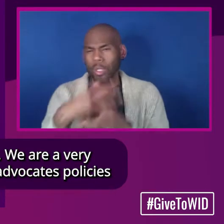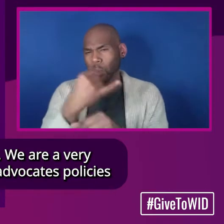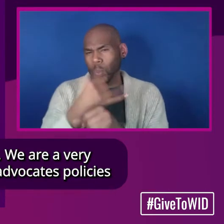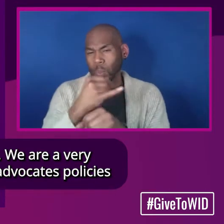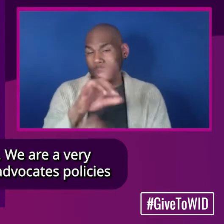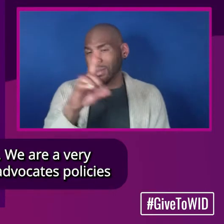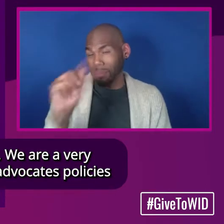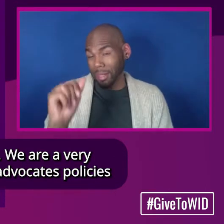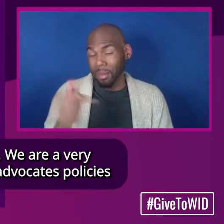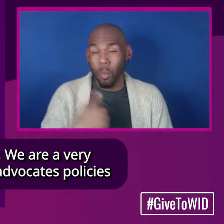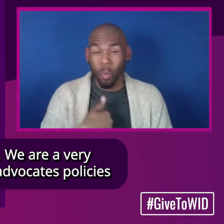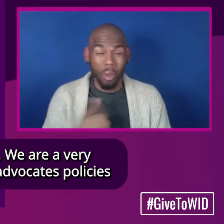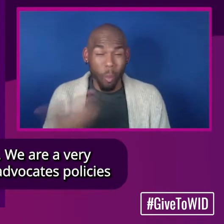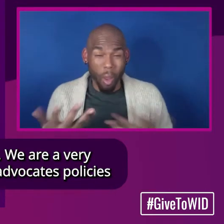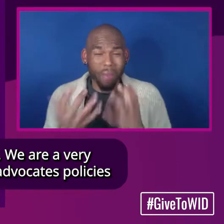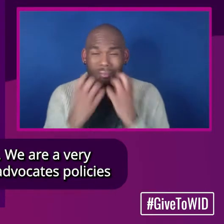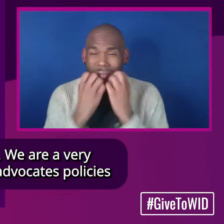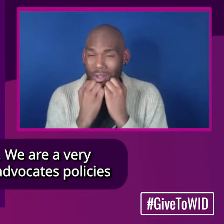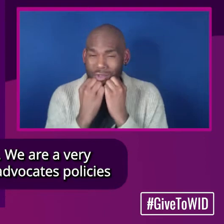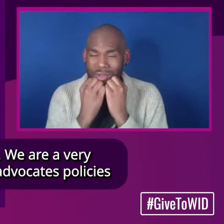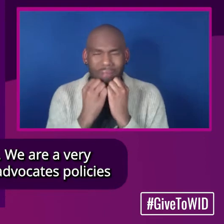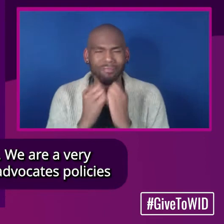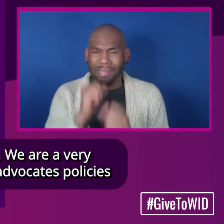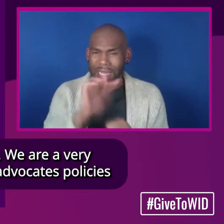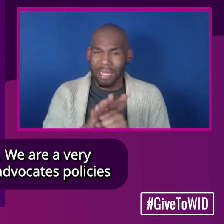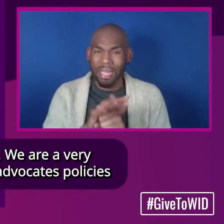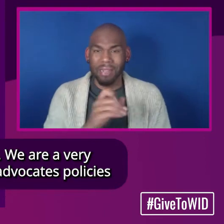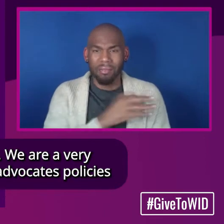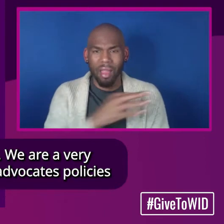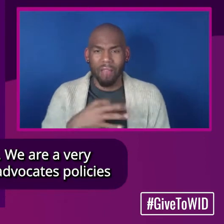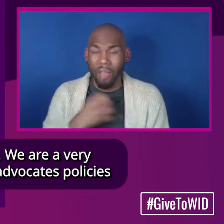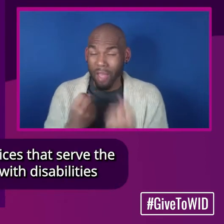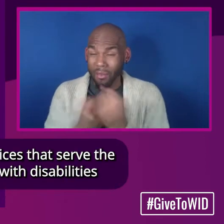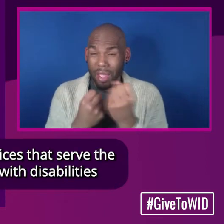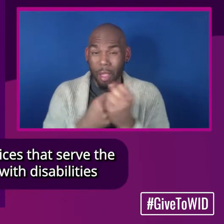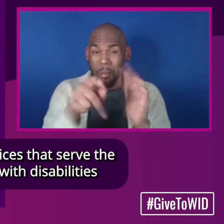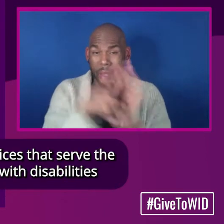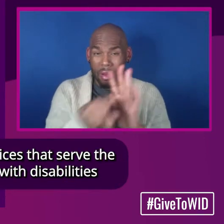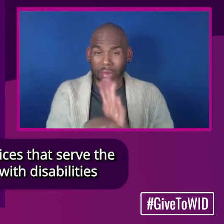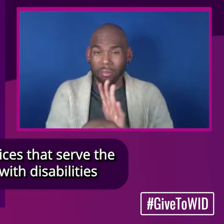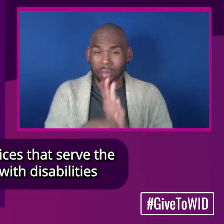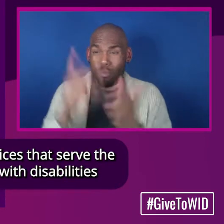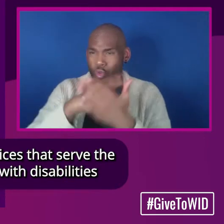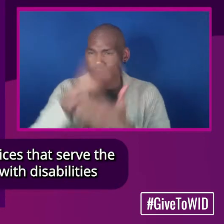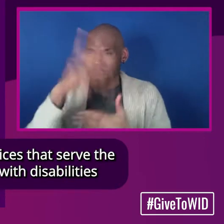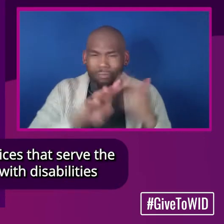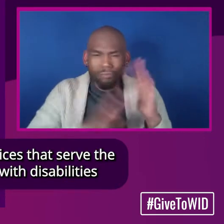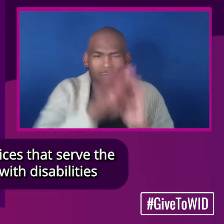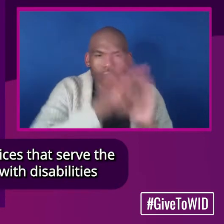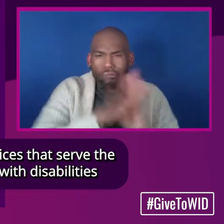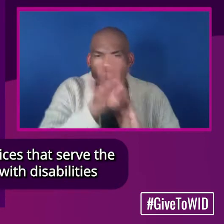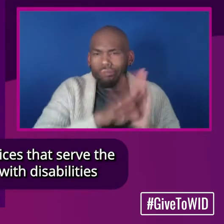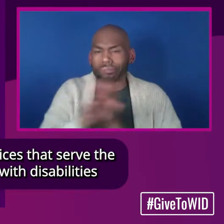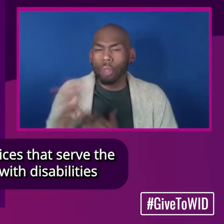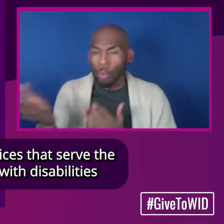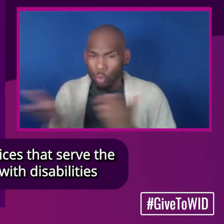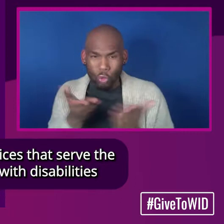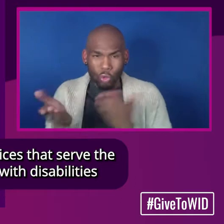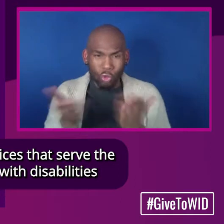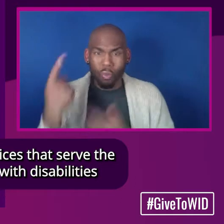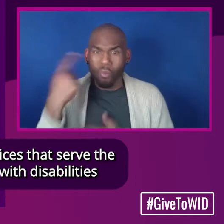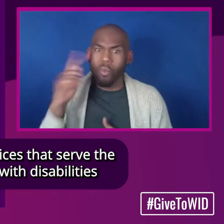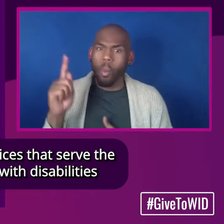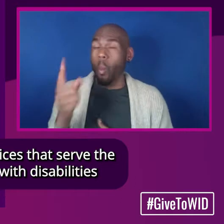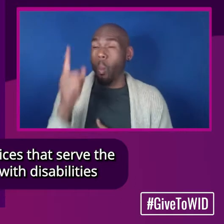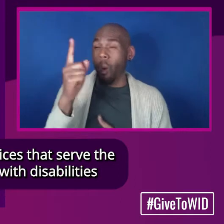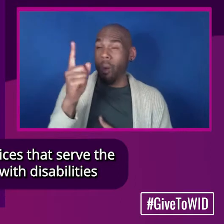We are a very passionate, dedicated staff that advocates policies and develops programs and services that serve